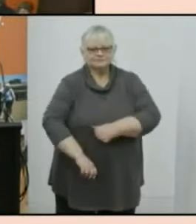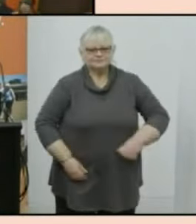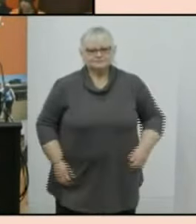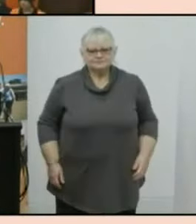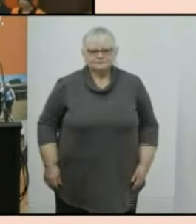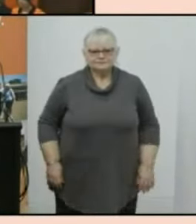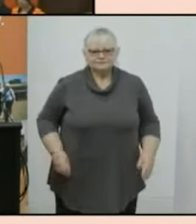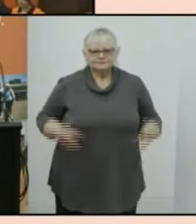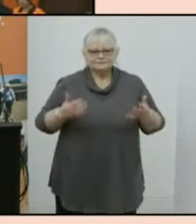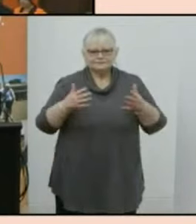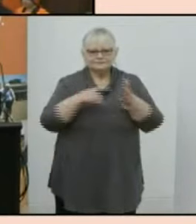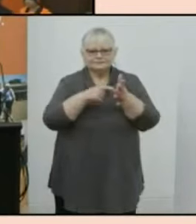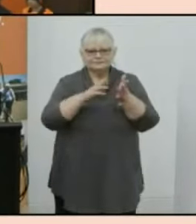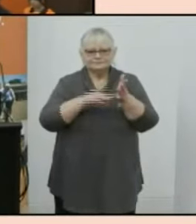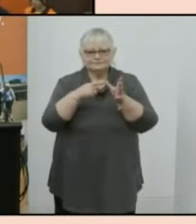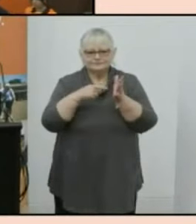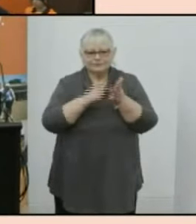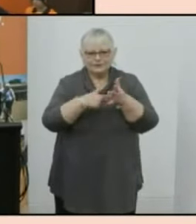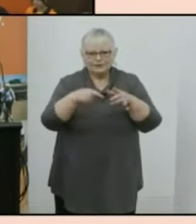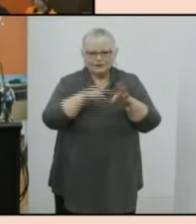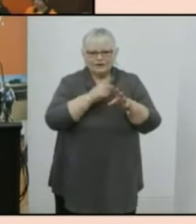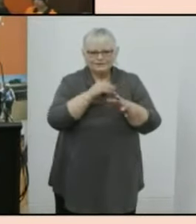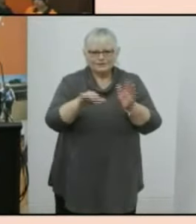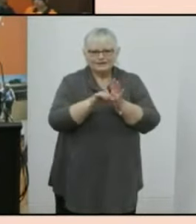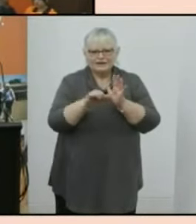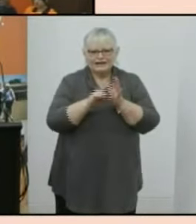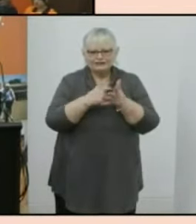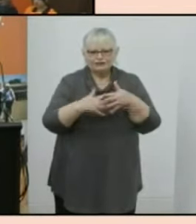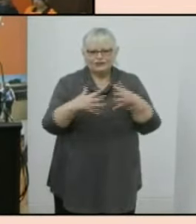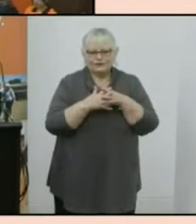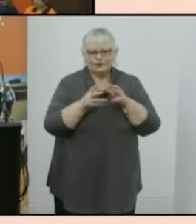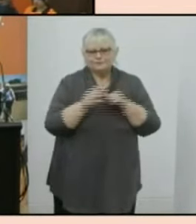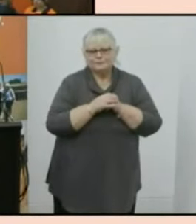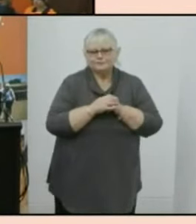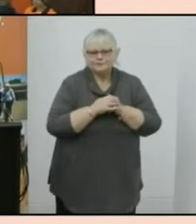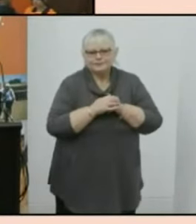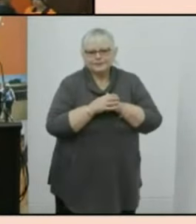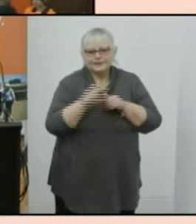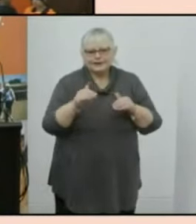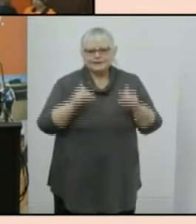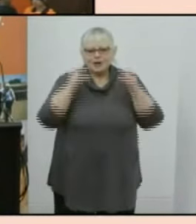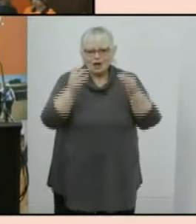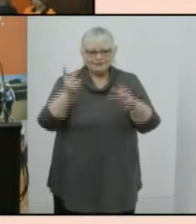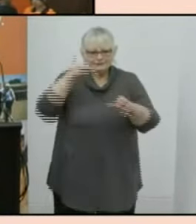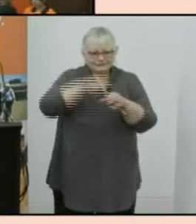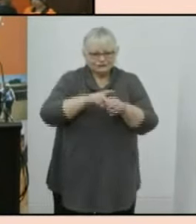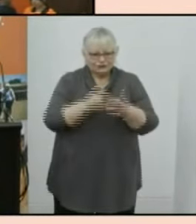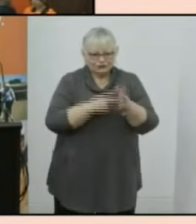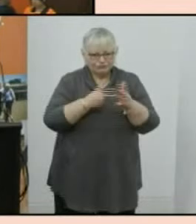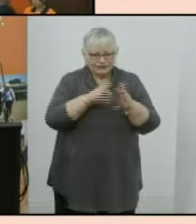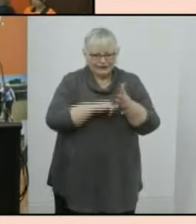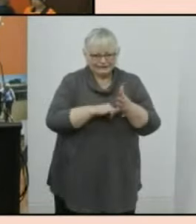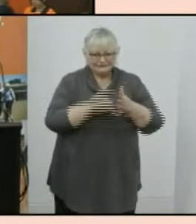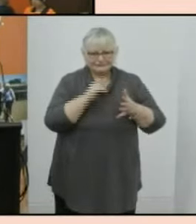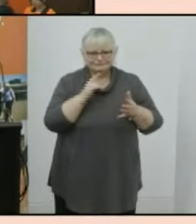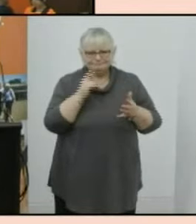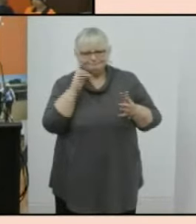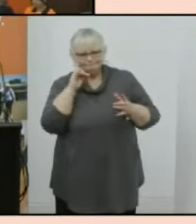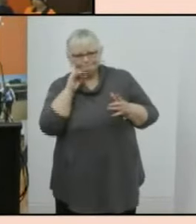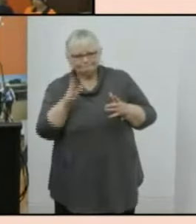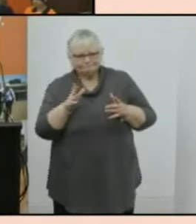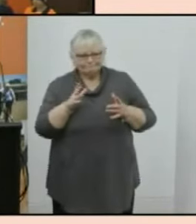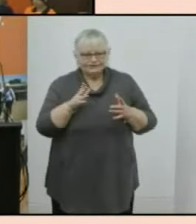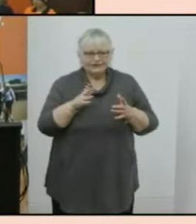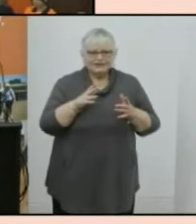a an estimate of the prop of the population uh the high participation rate suggests that um